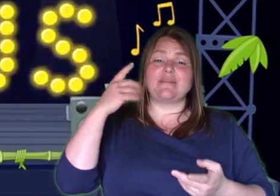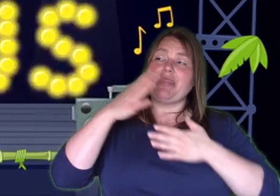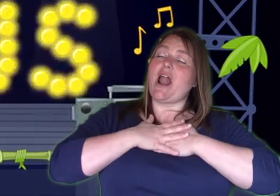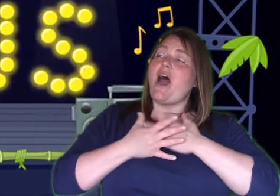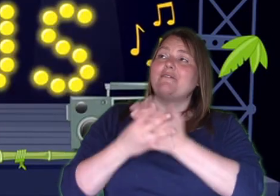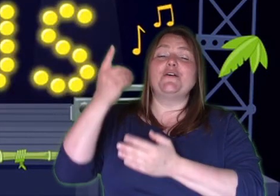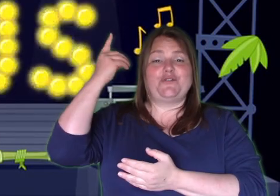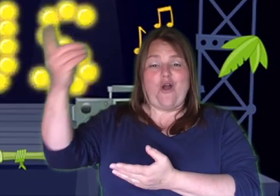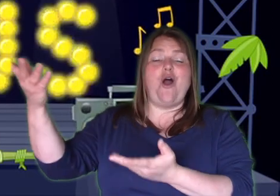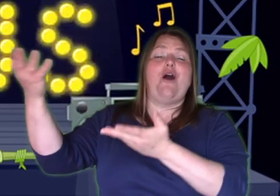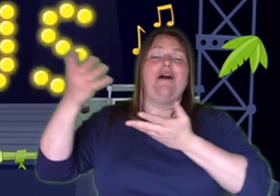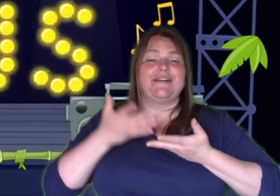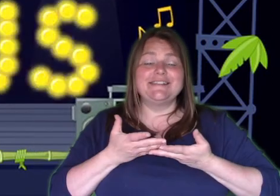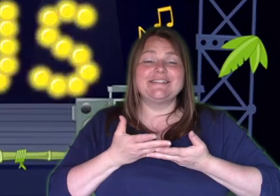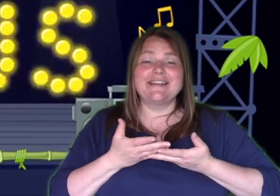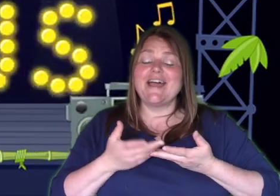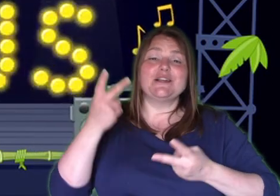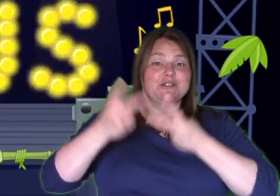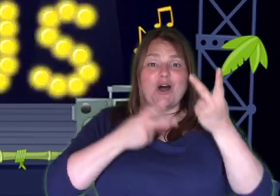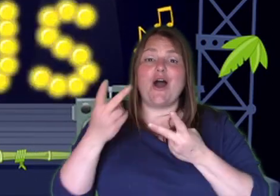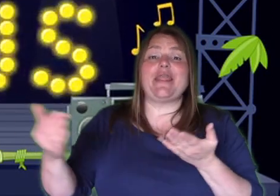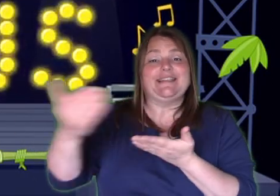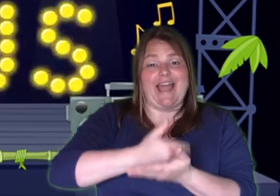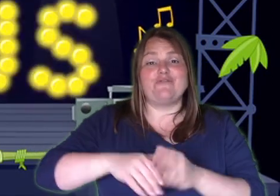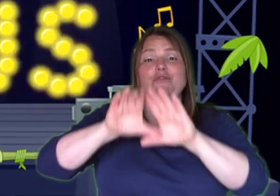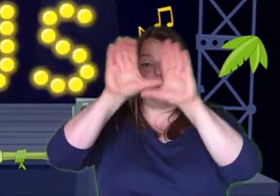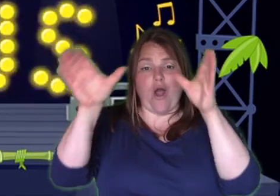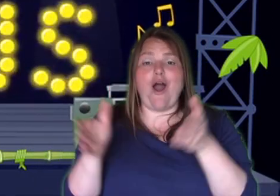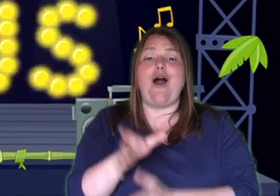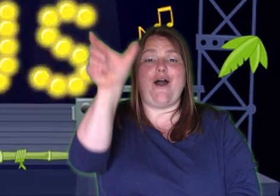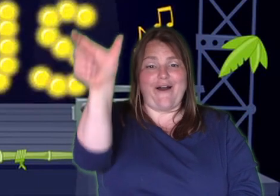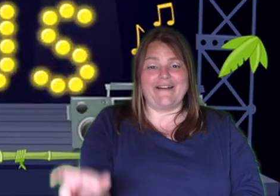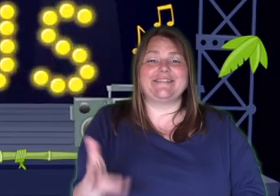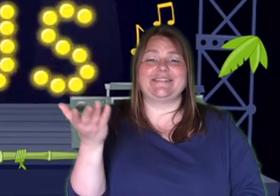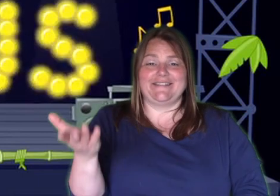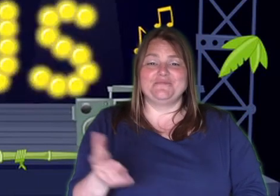love of God A song about the saviour of the world A